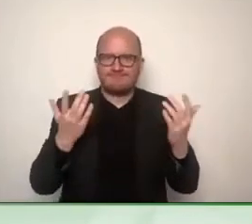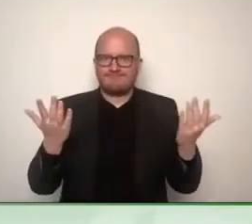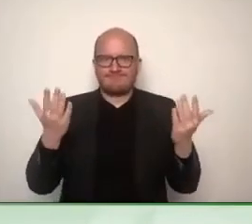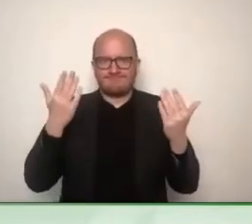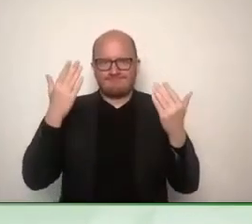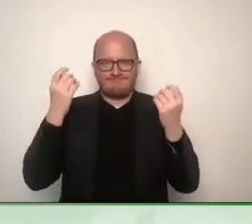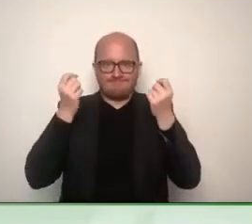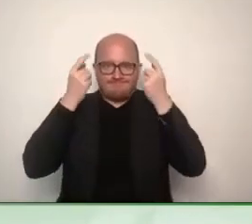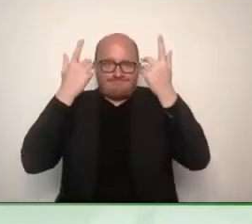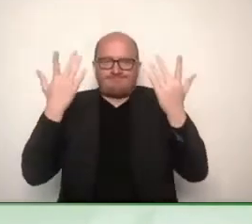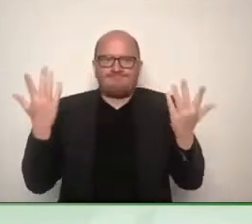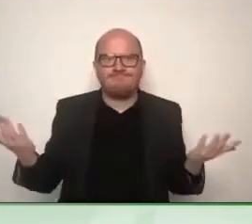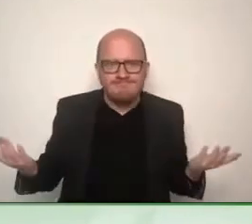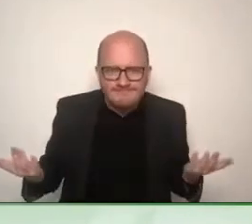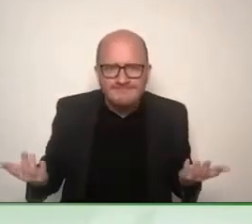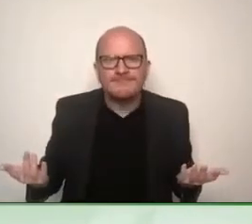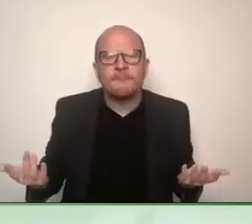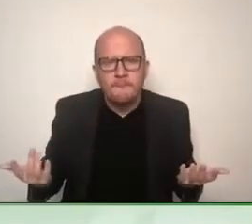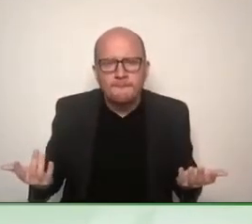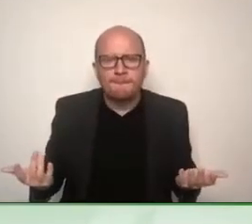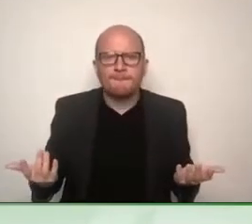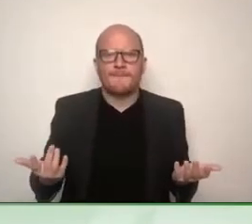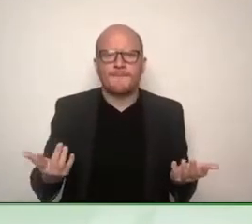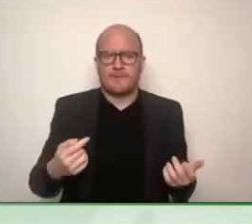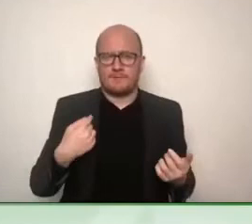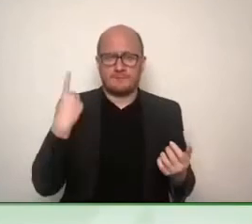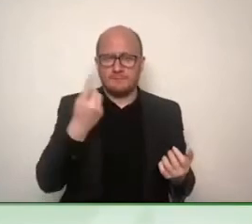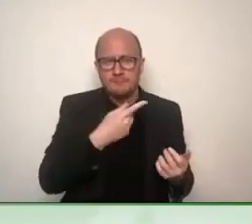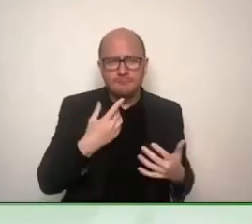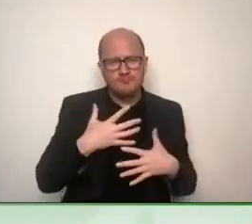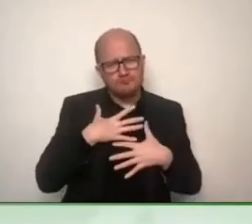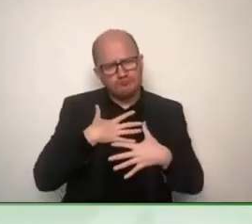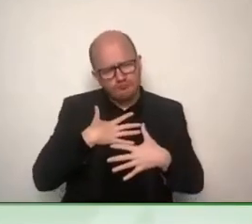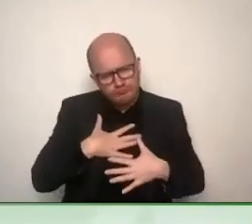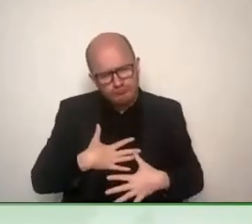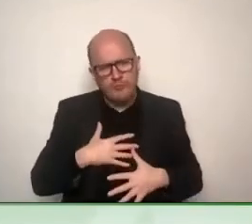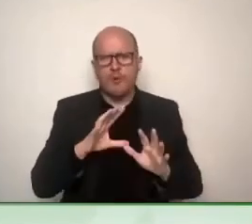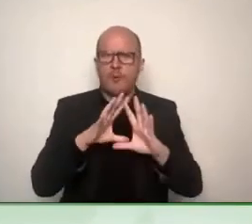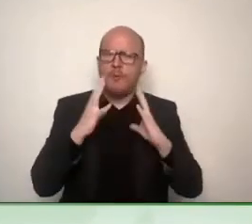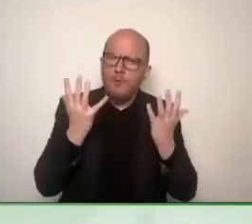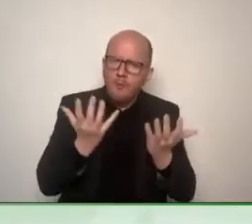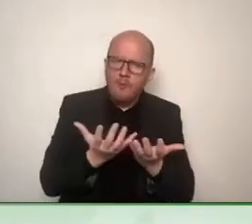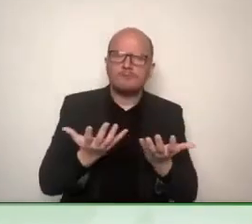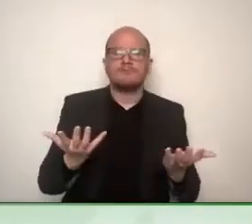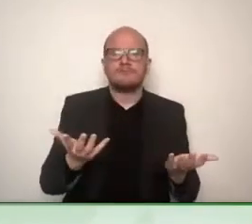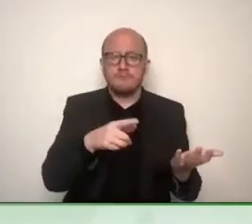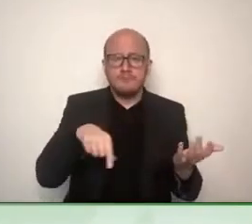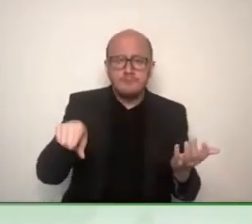create a world where everyone who needs it has access to assist technology solutions.